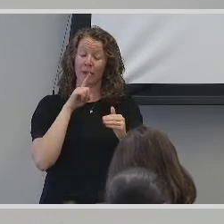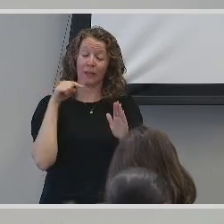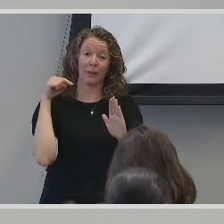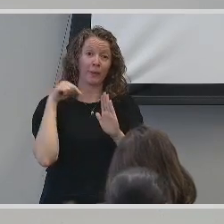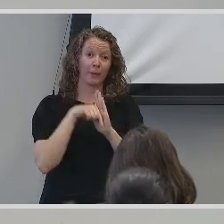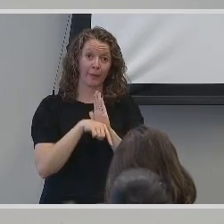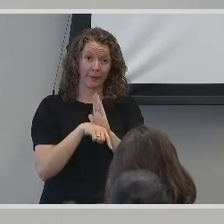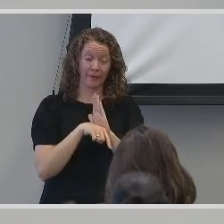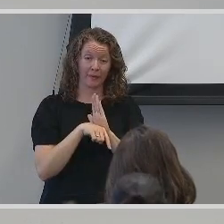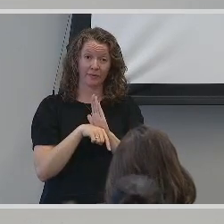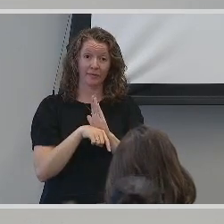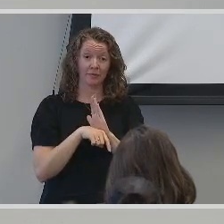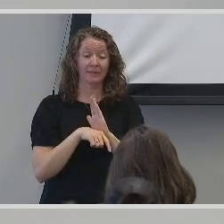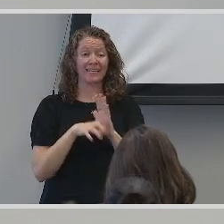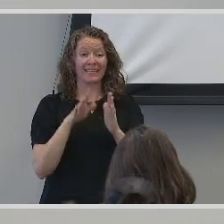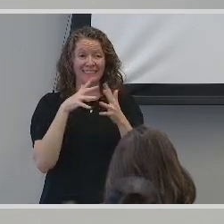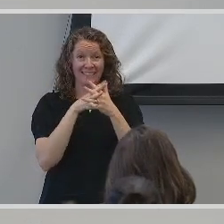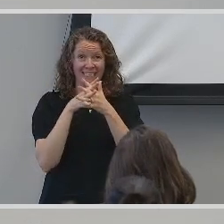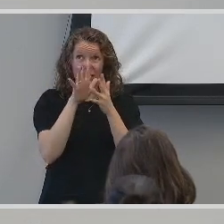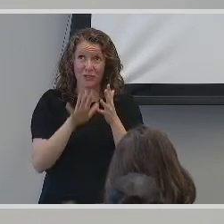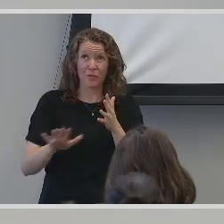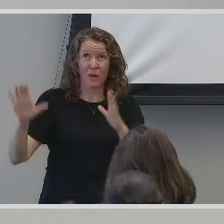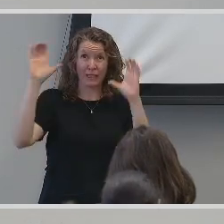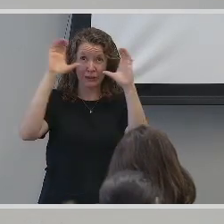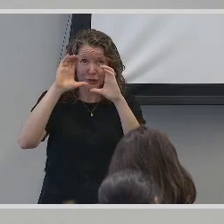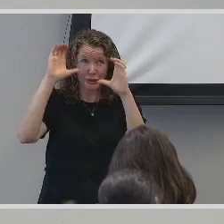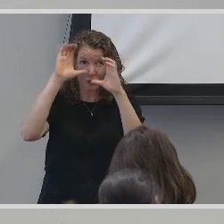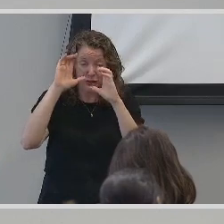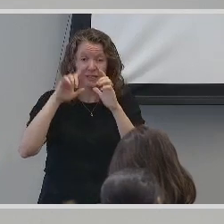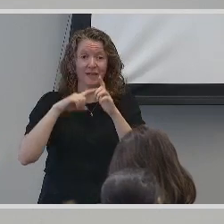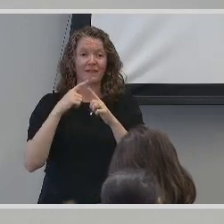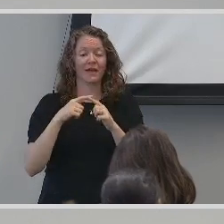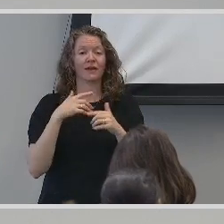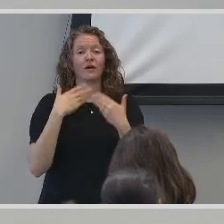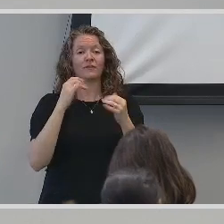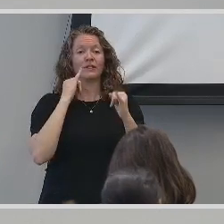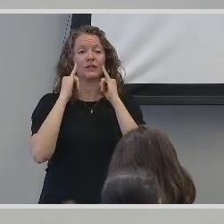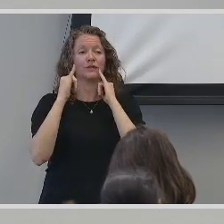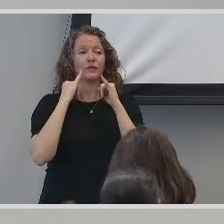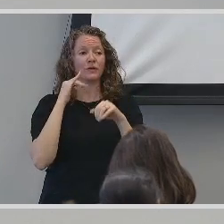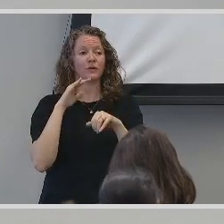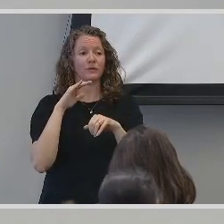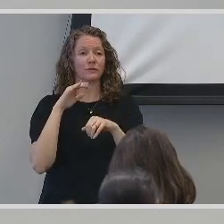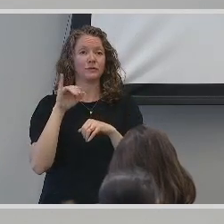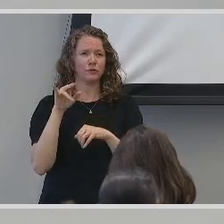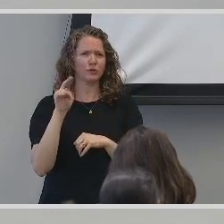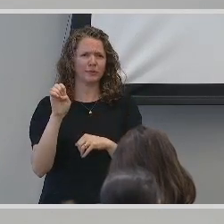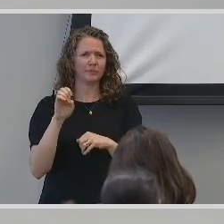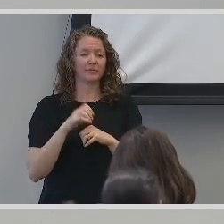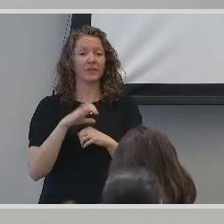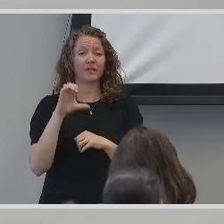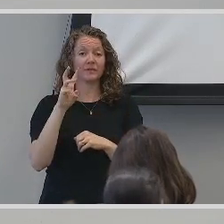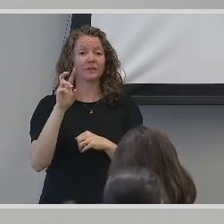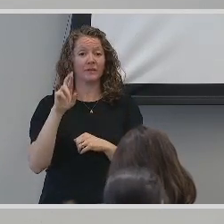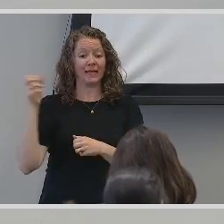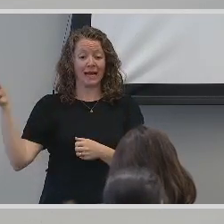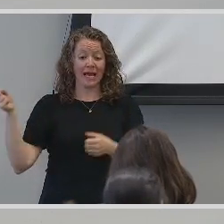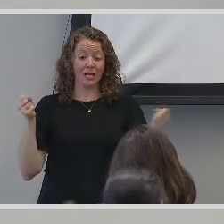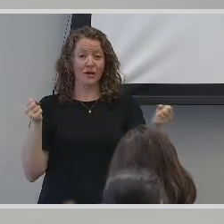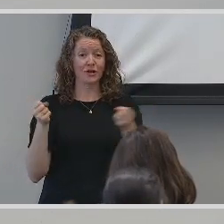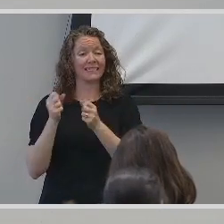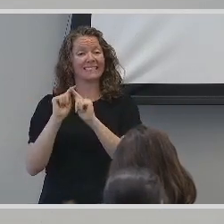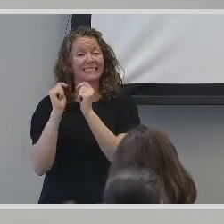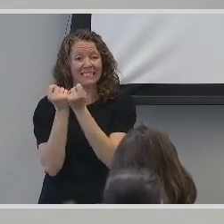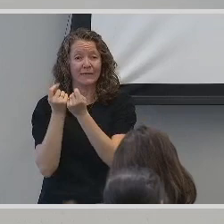There was a nationwide search. I was then offered an interview on Zoom. Case Weston hired a team of sign language